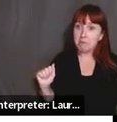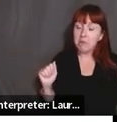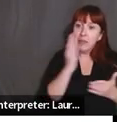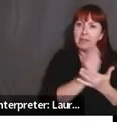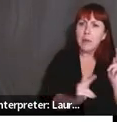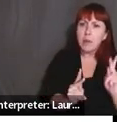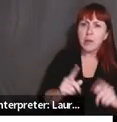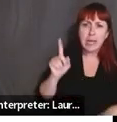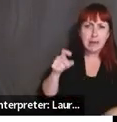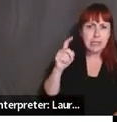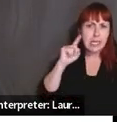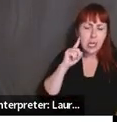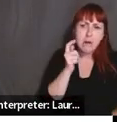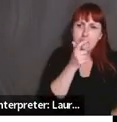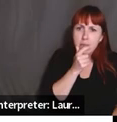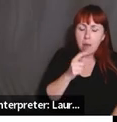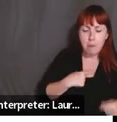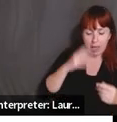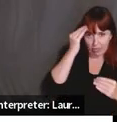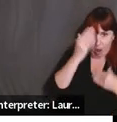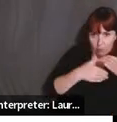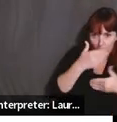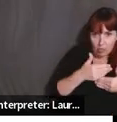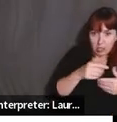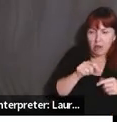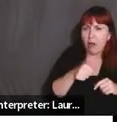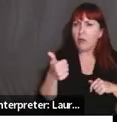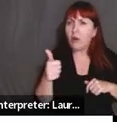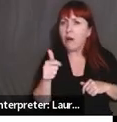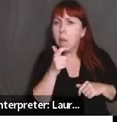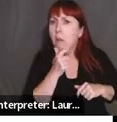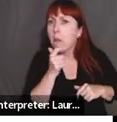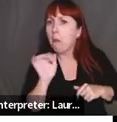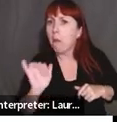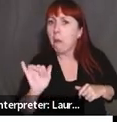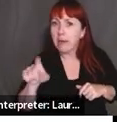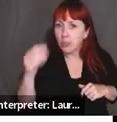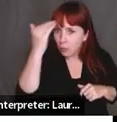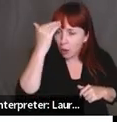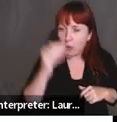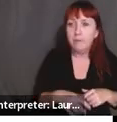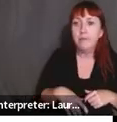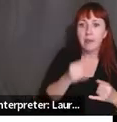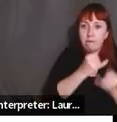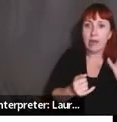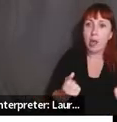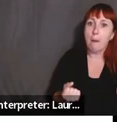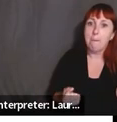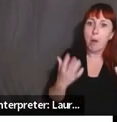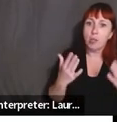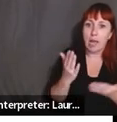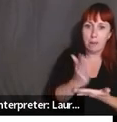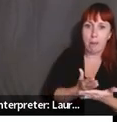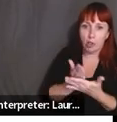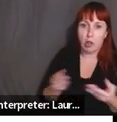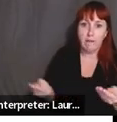to hear that there is another way of thinking about this, another lens. And then the final way is the multi-partial facilitator. This is